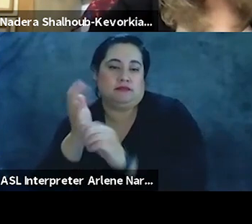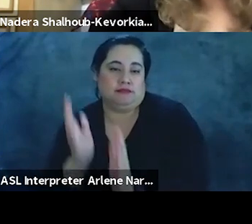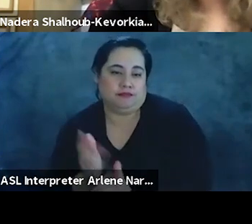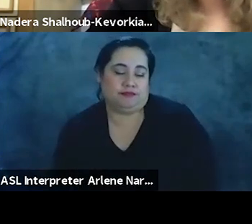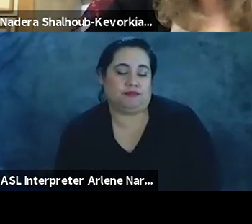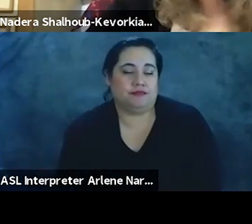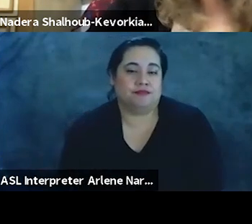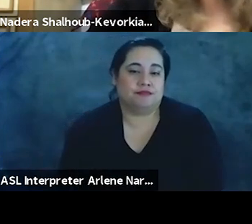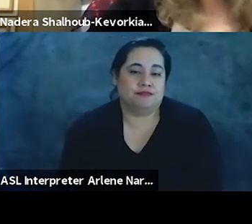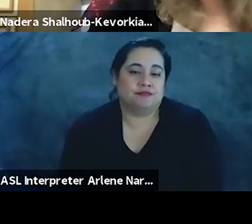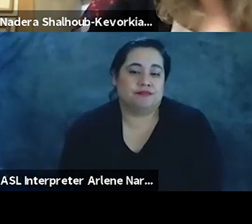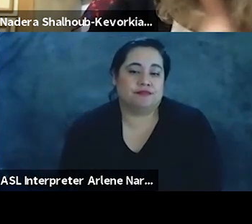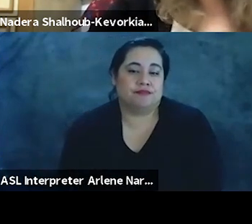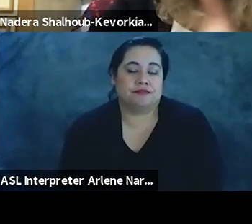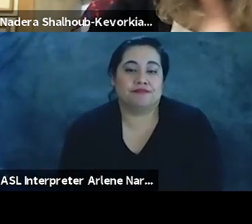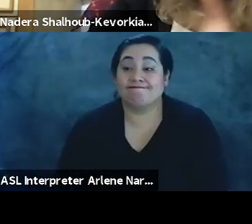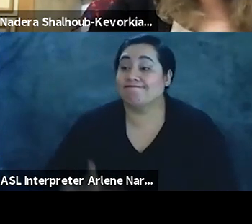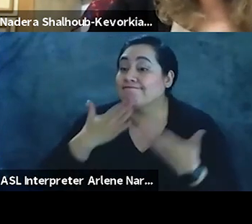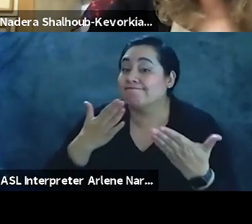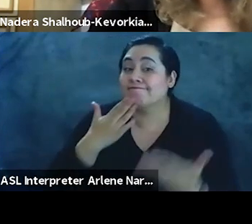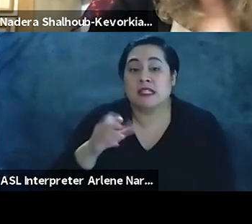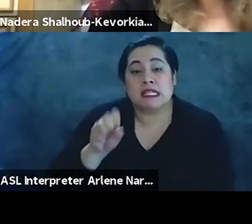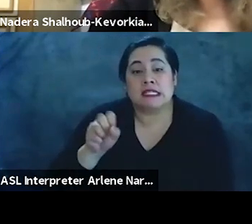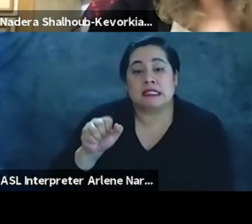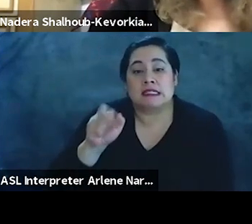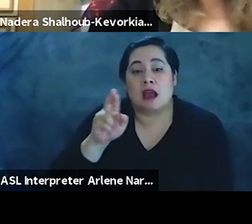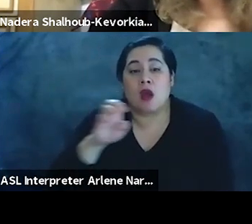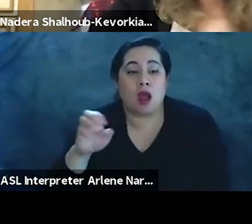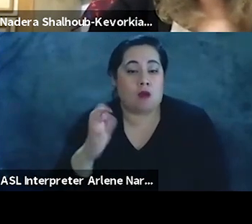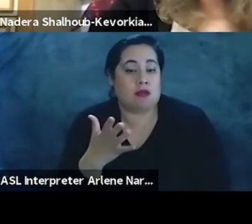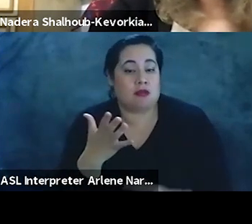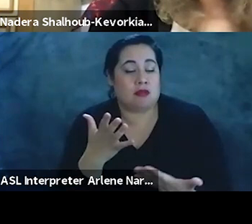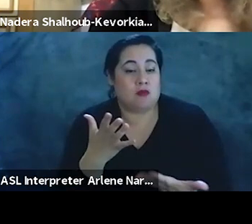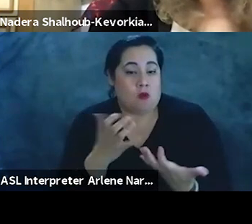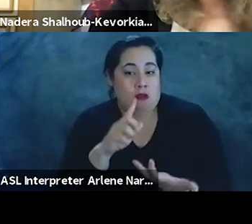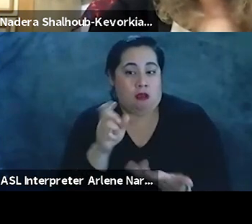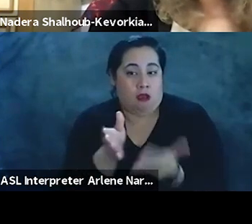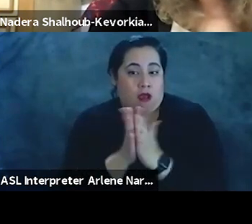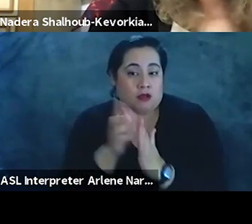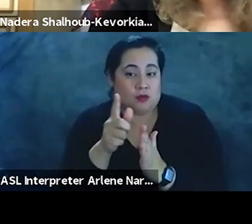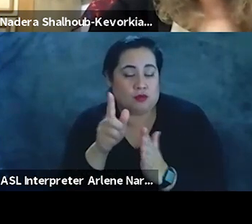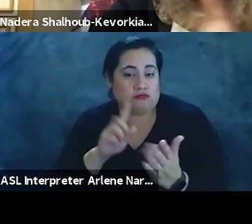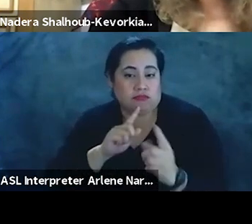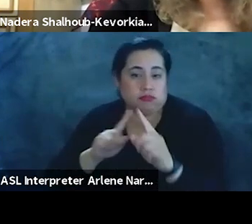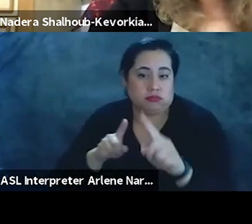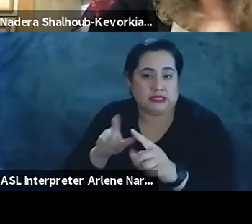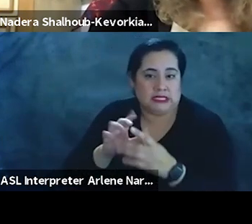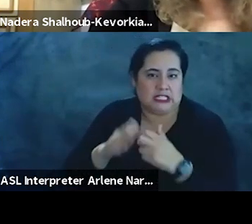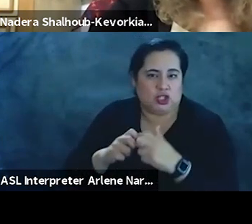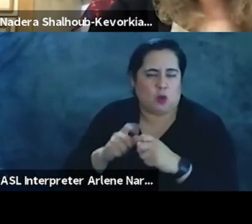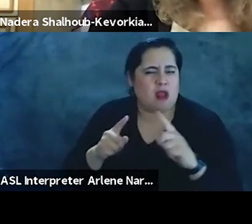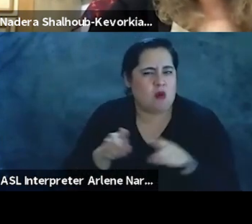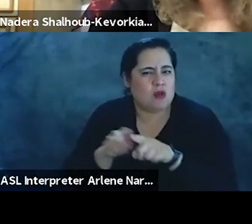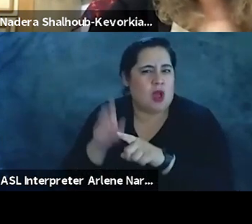Thank you. Sorry, I'd like to ask you to address this issue, but I'm also going to